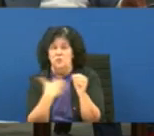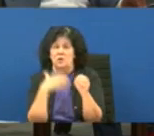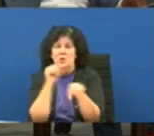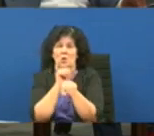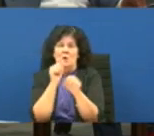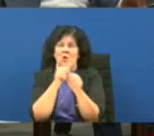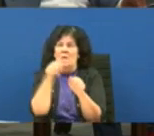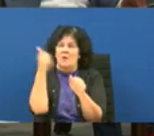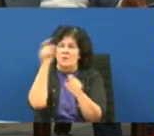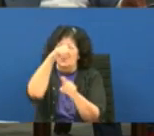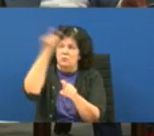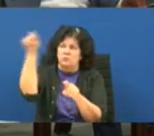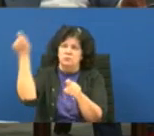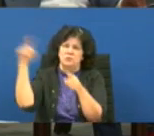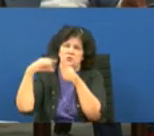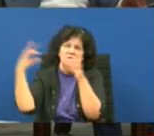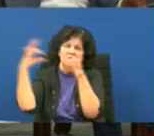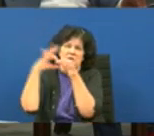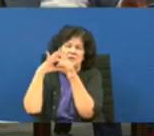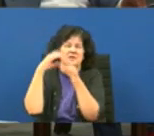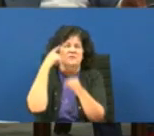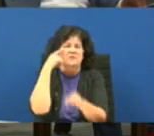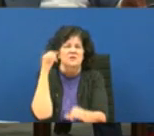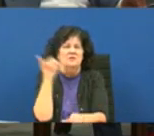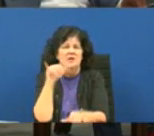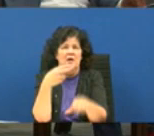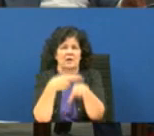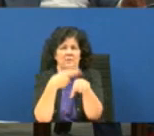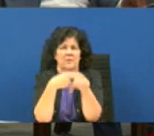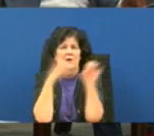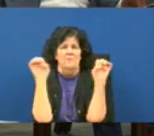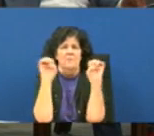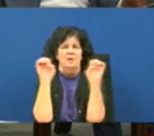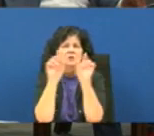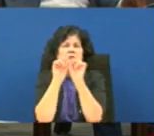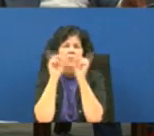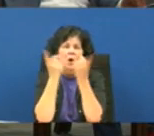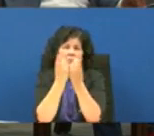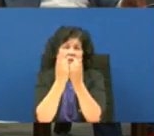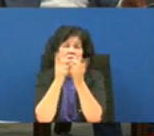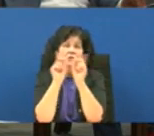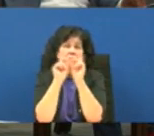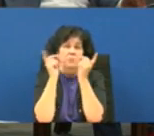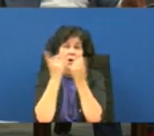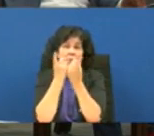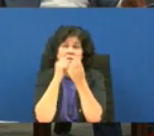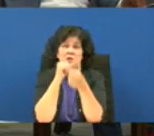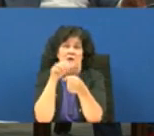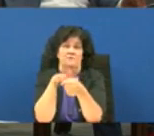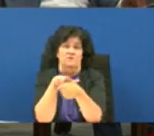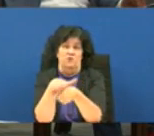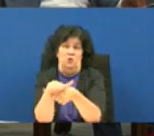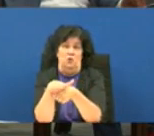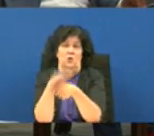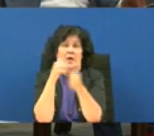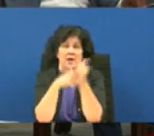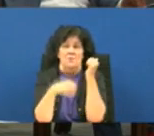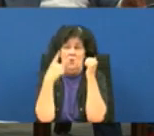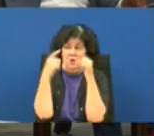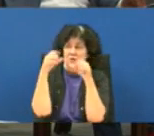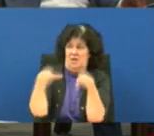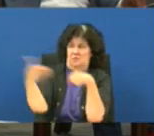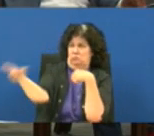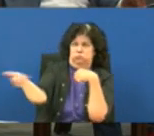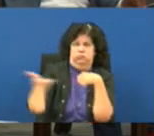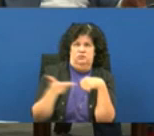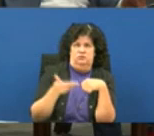providers to get them connected think of it a little bit like a hospital emergency department the department's not full everyone can always come in